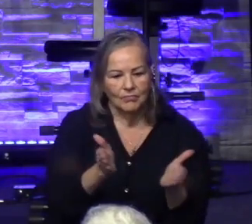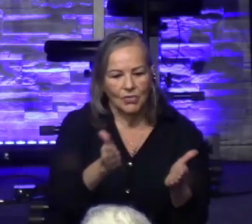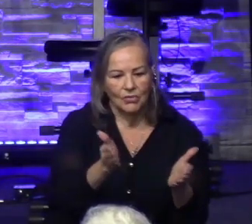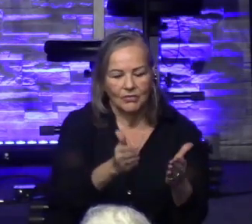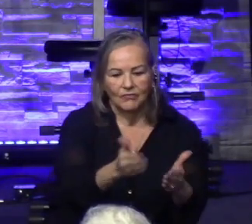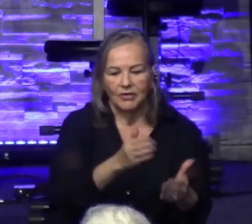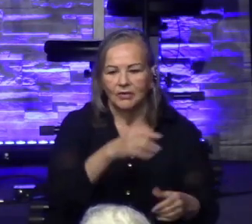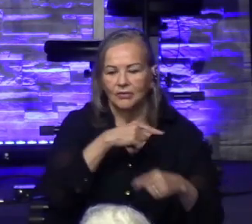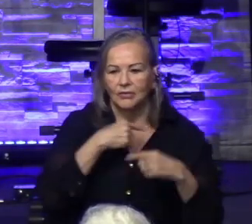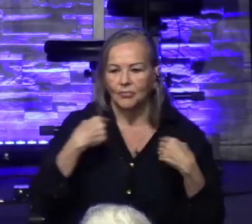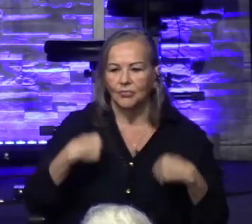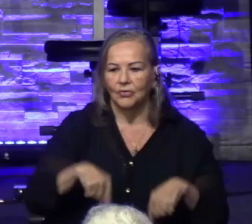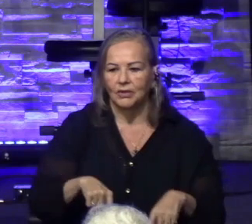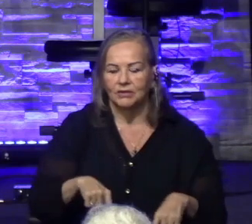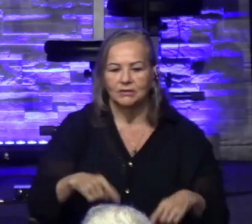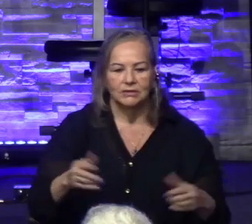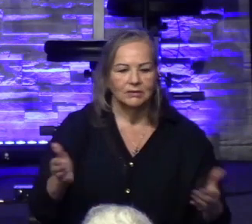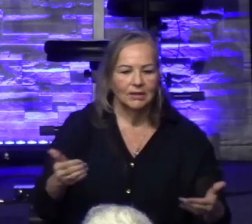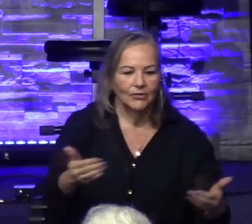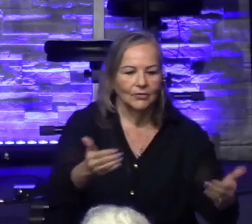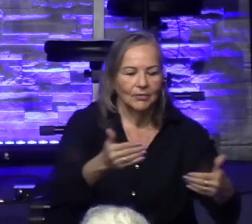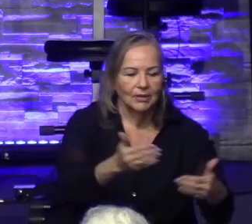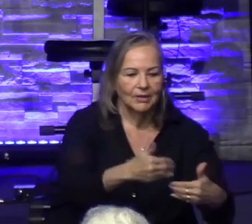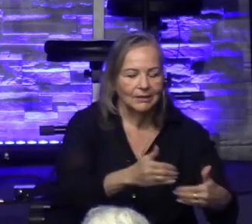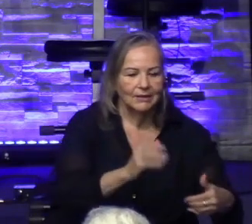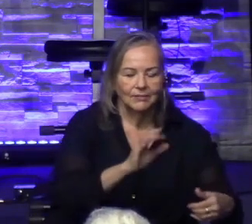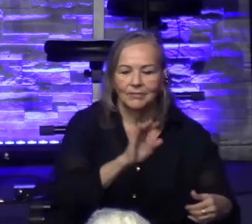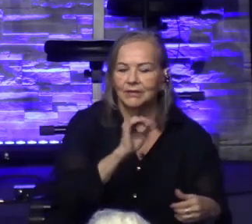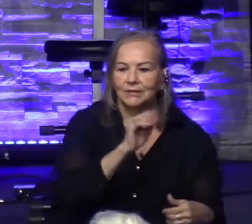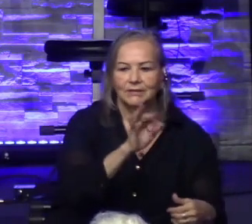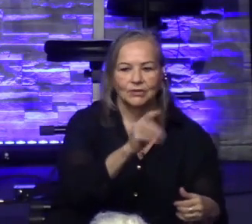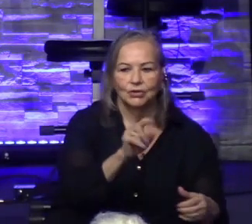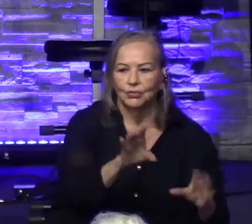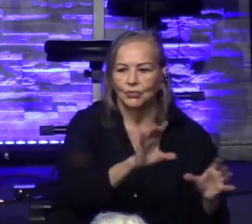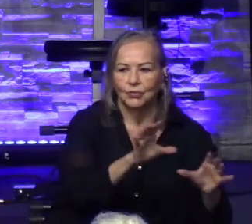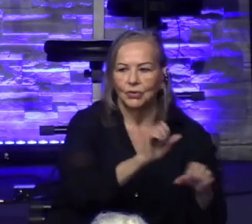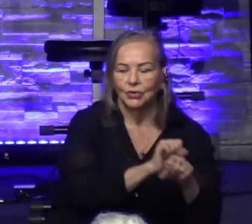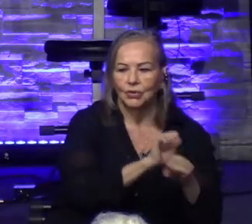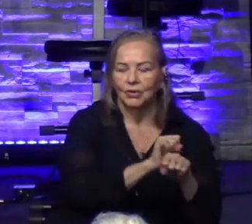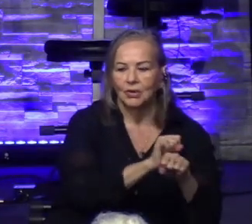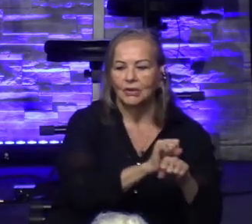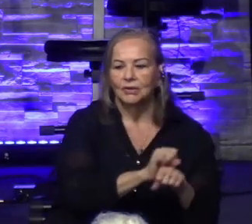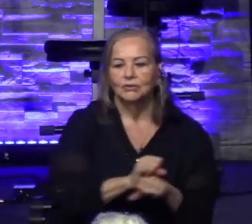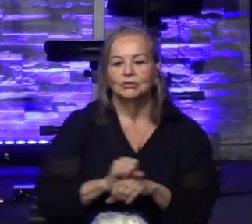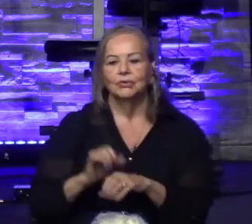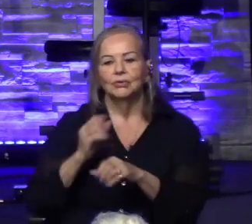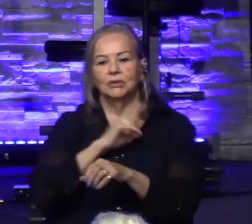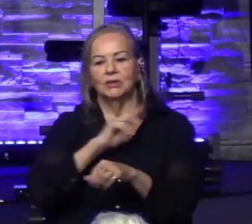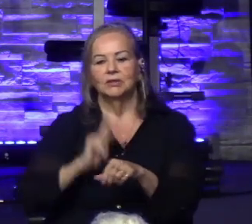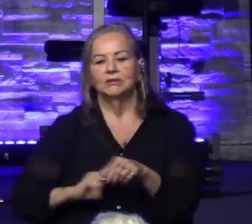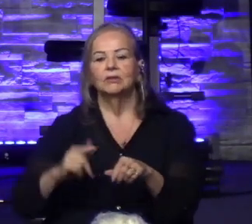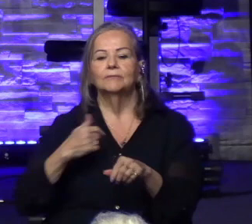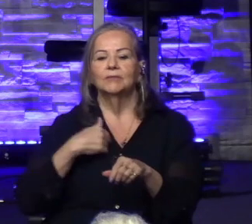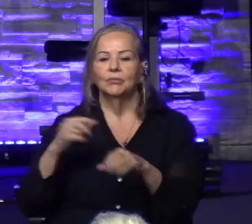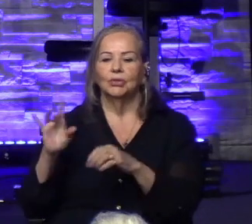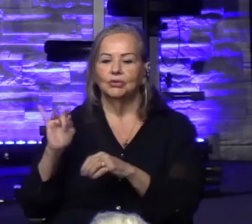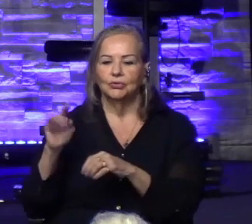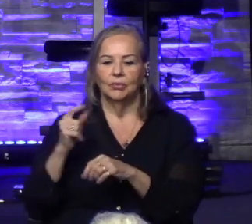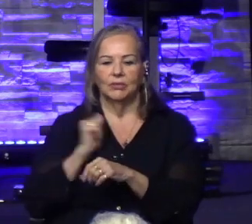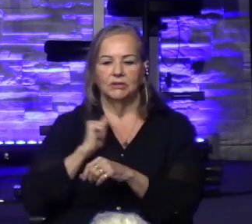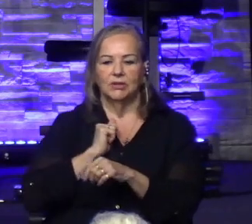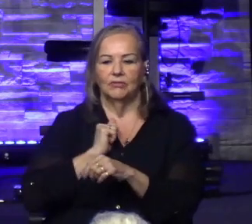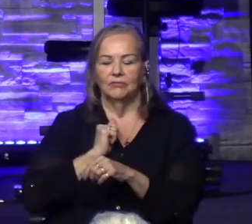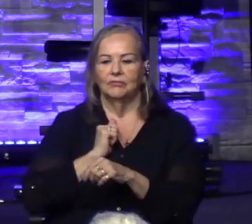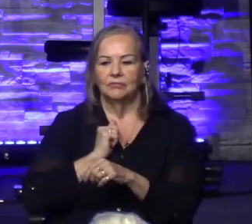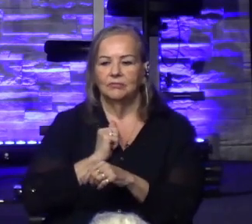gather everybody and do what he had asked them to do. So he said, all right, I've to take this into my own hands. I've got to be persistent about it and make this